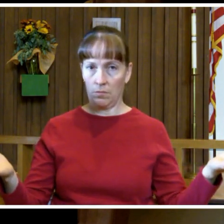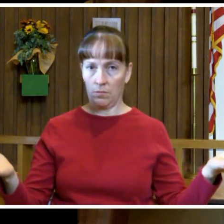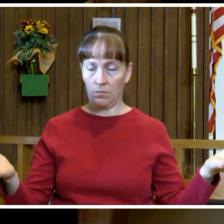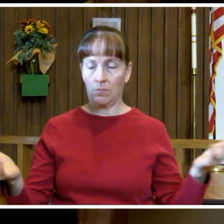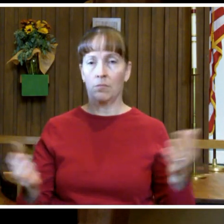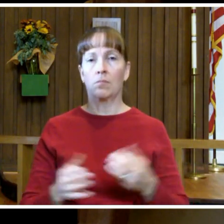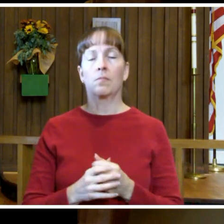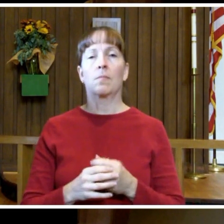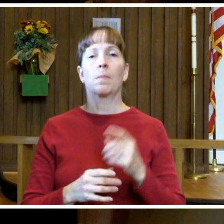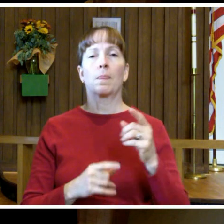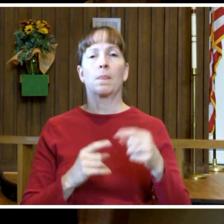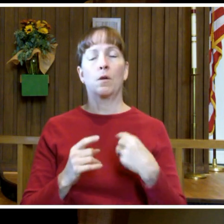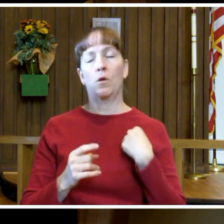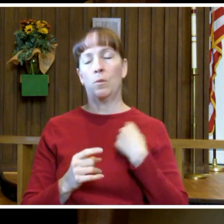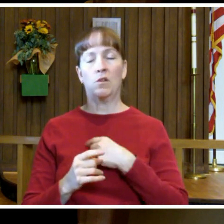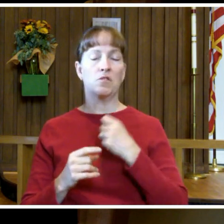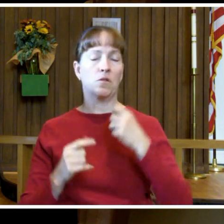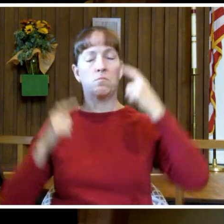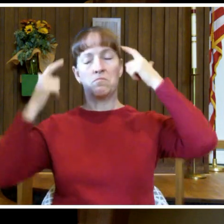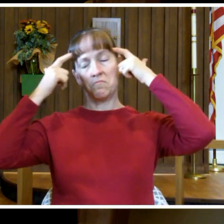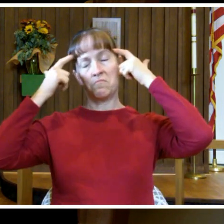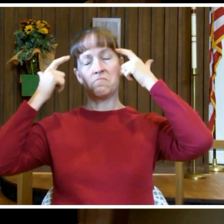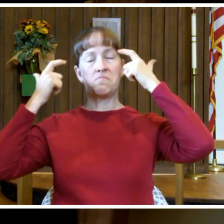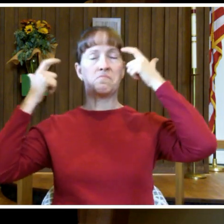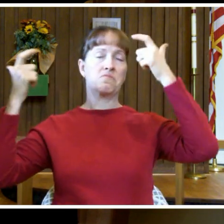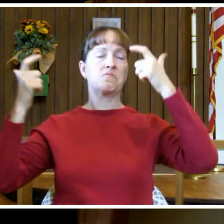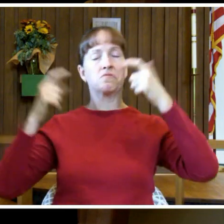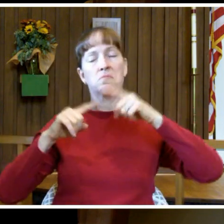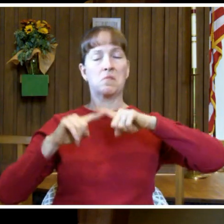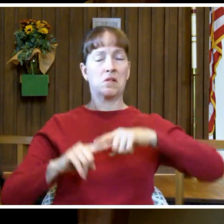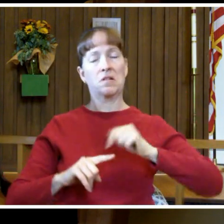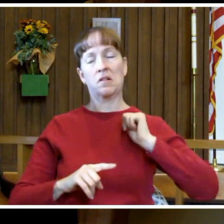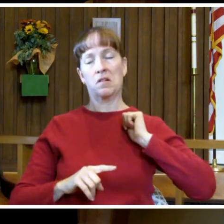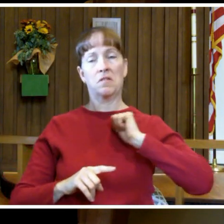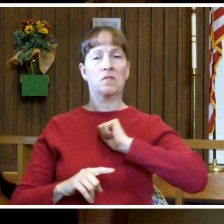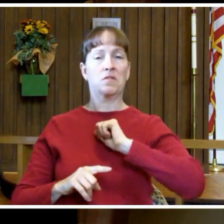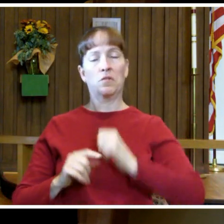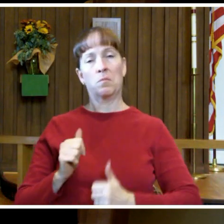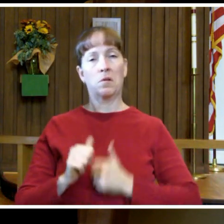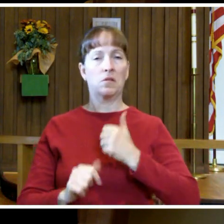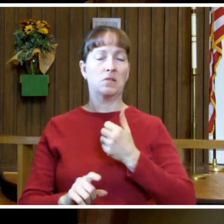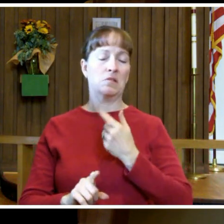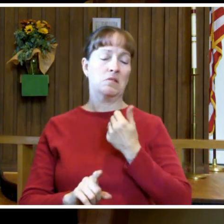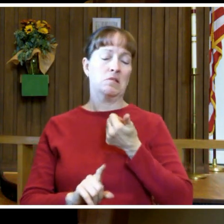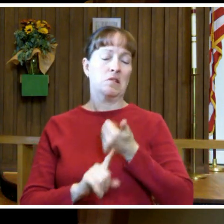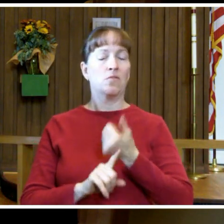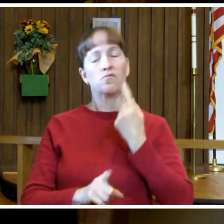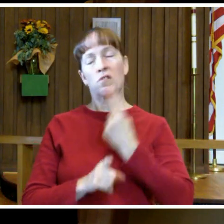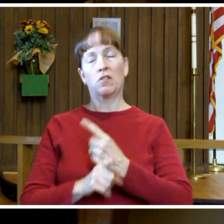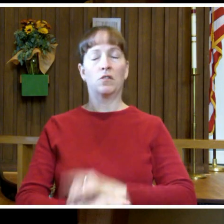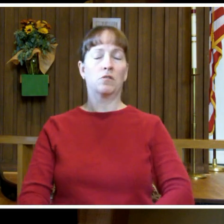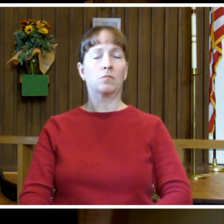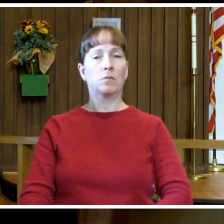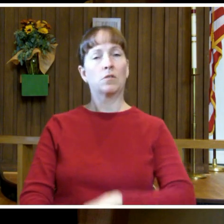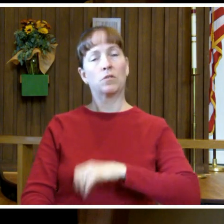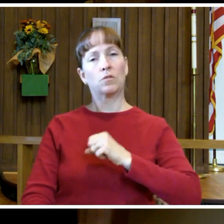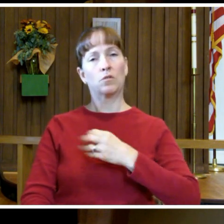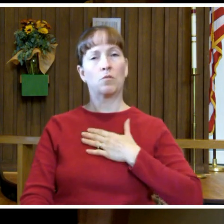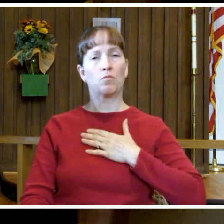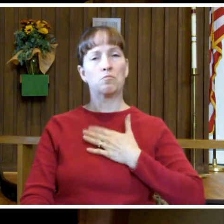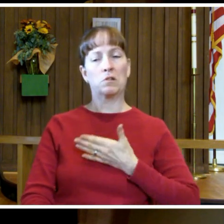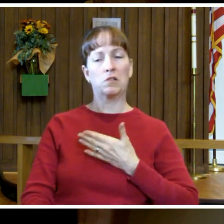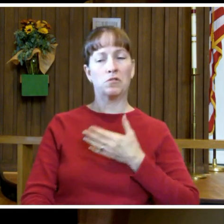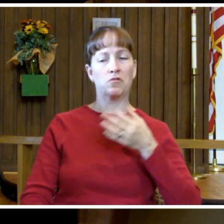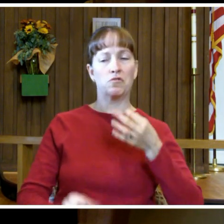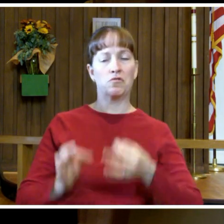Even when we are so puffed up, so self-reliant, so self-righteous, so willing to